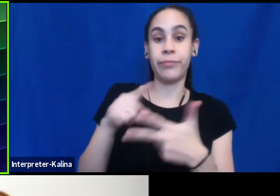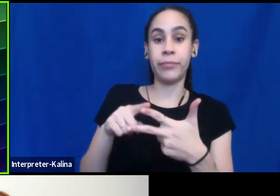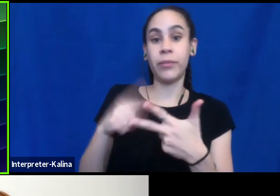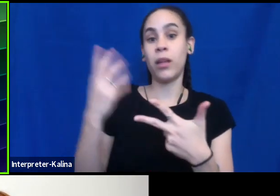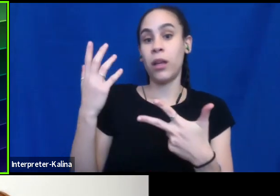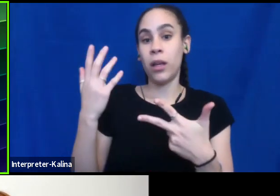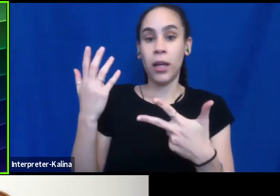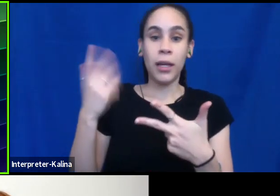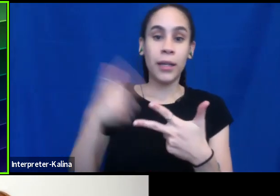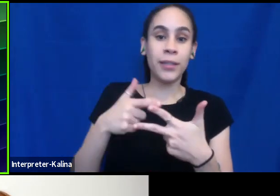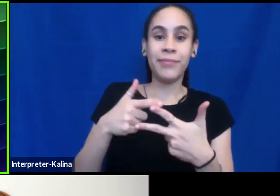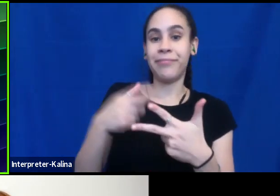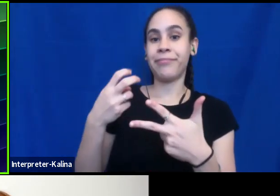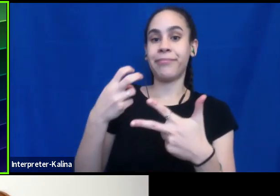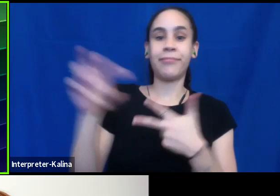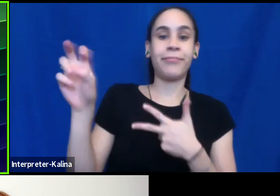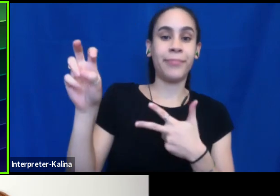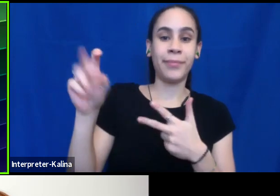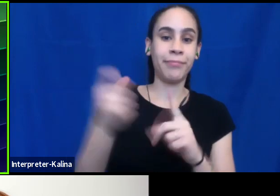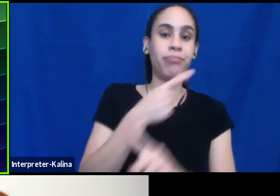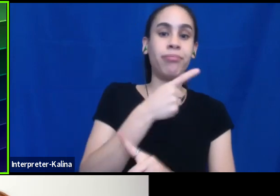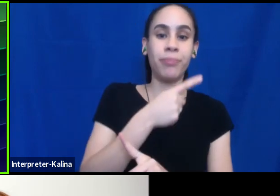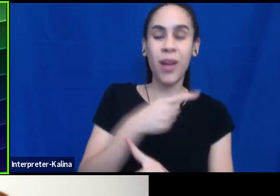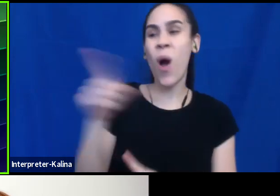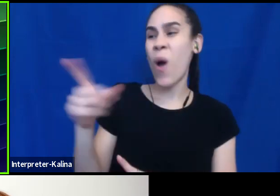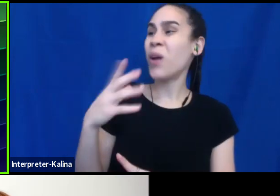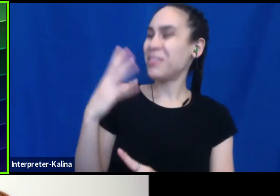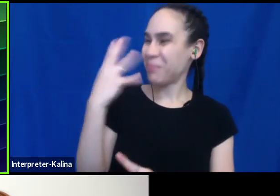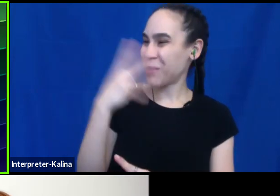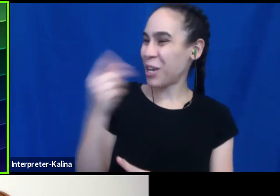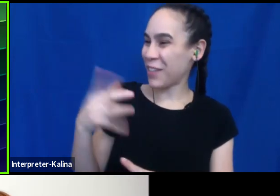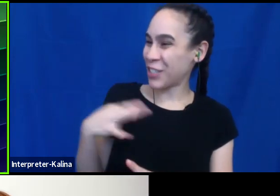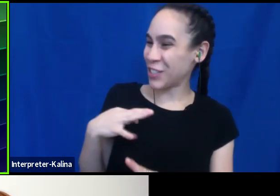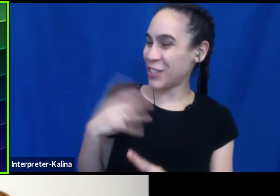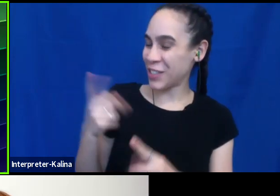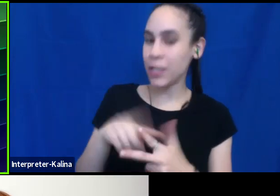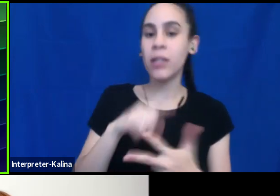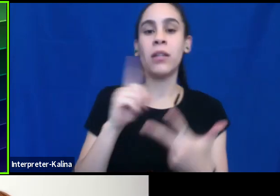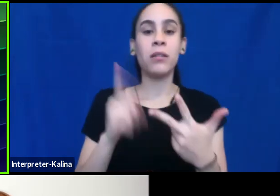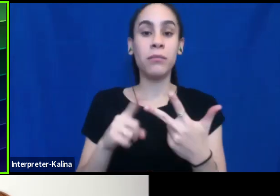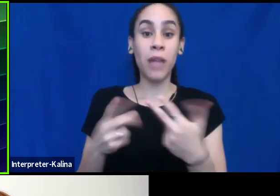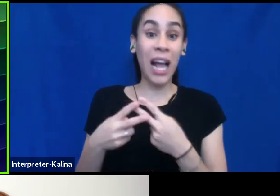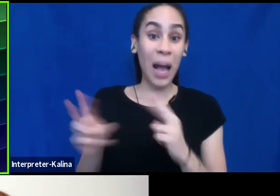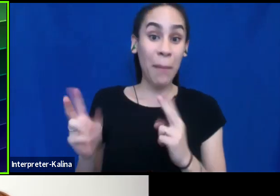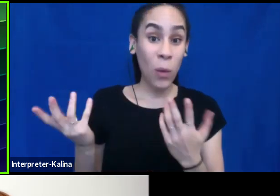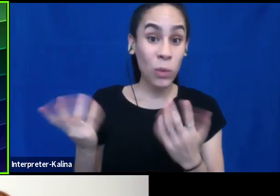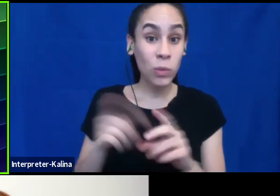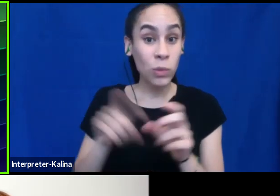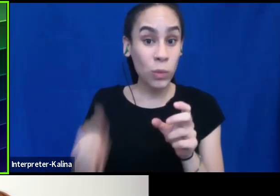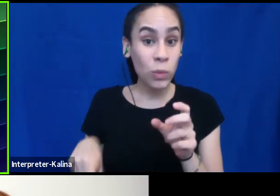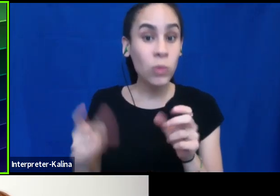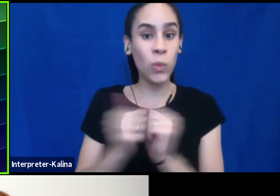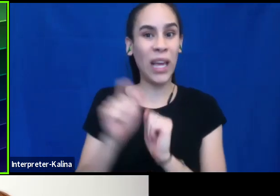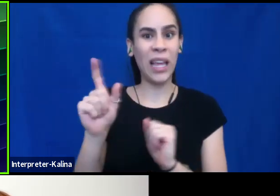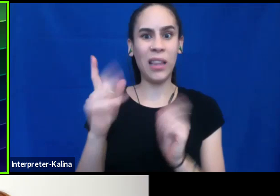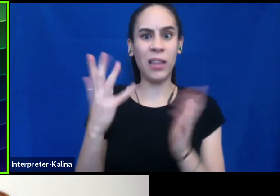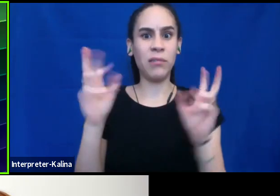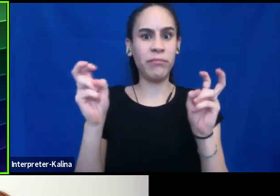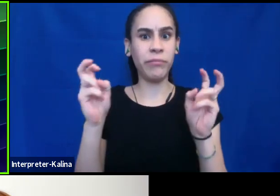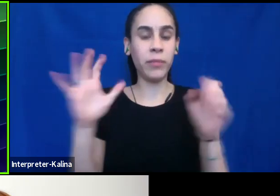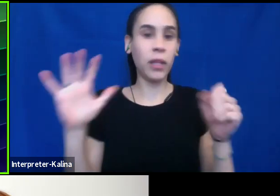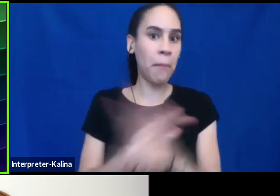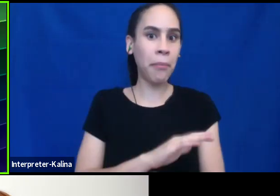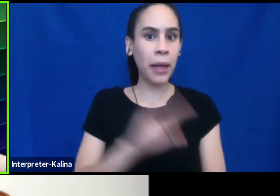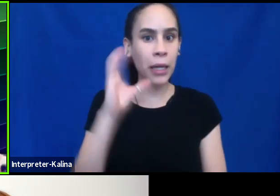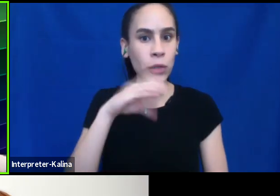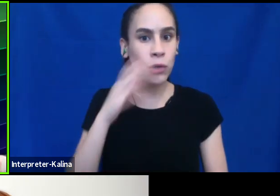blouse you have on. And the third is to come out to possibly this total stranger. So, you know, realizing that,